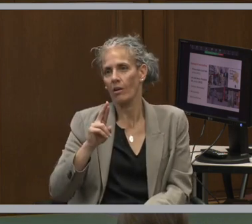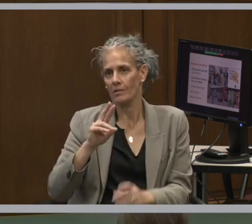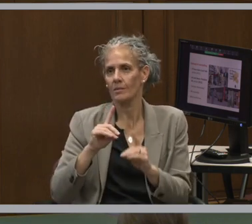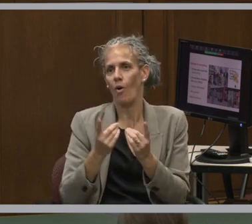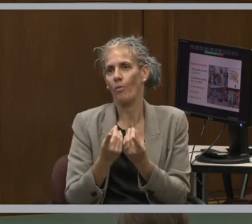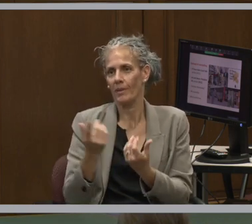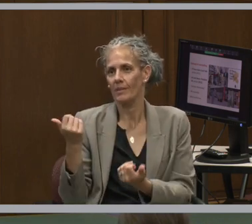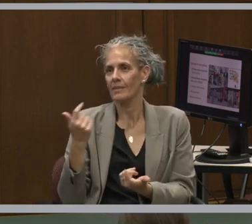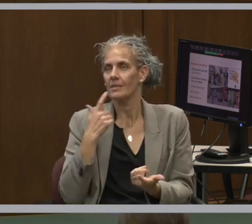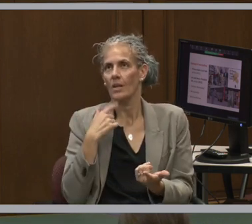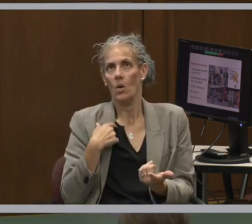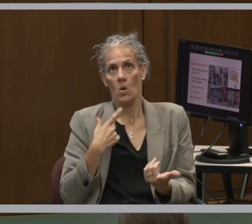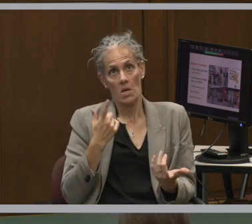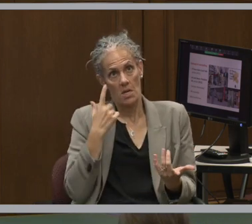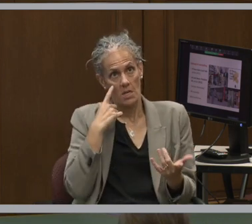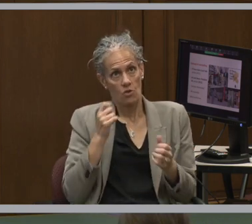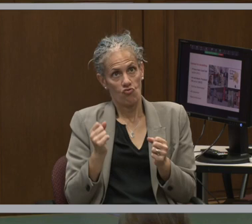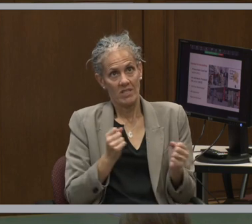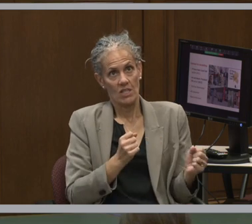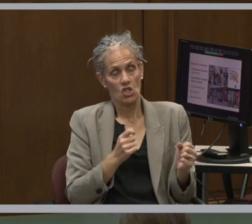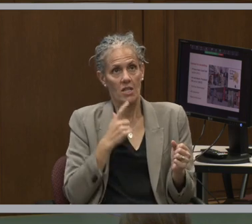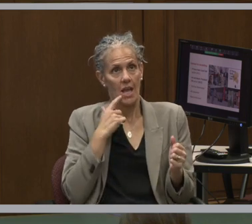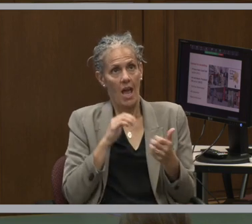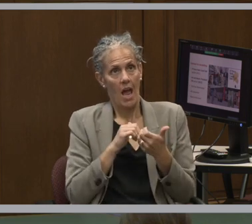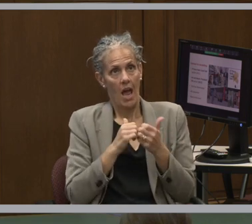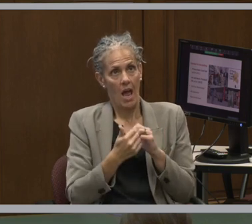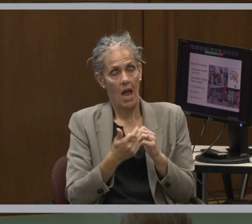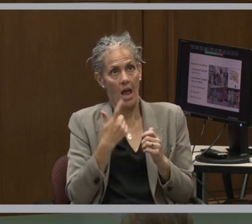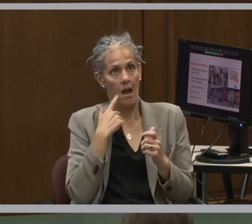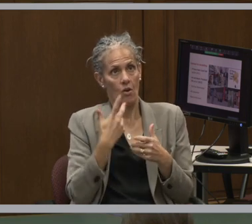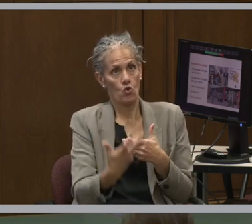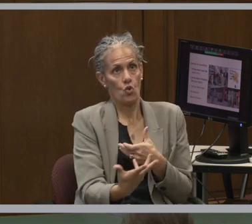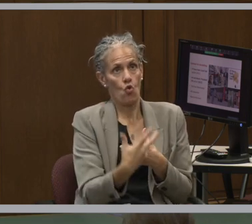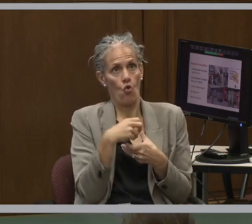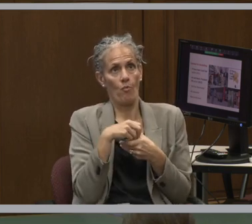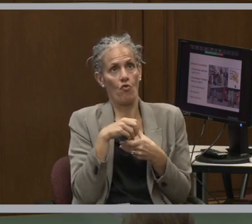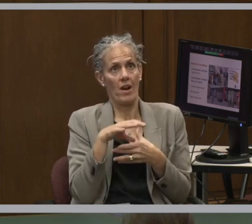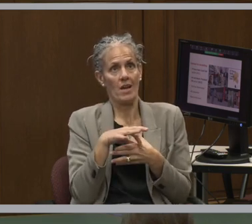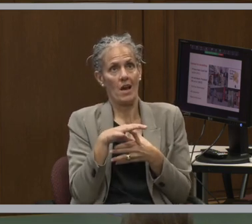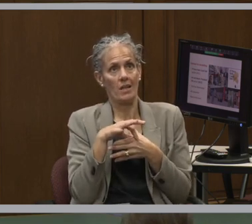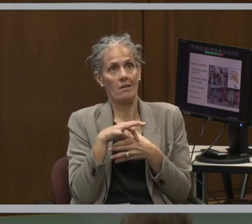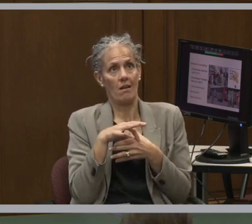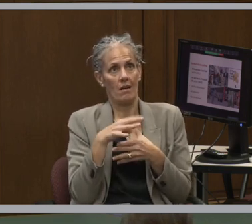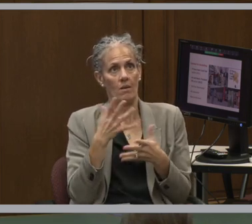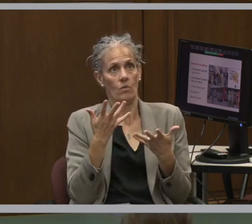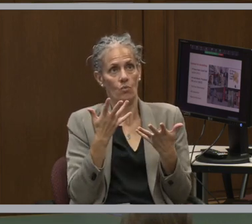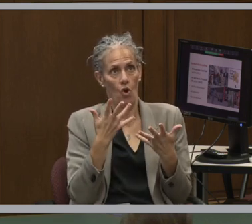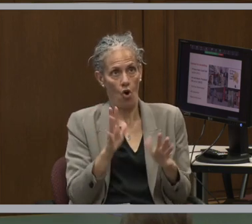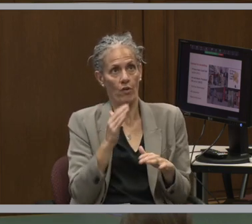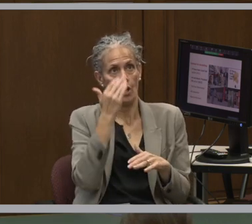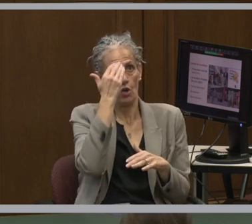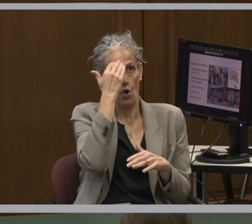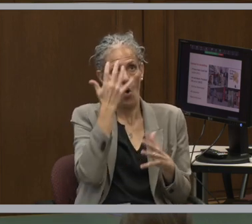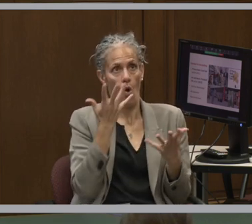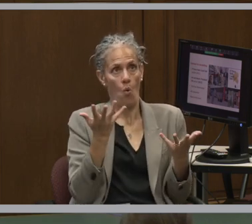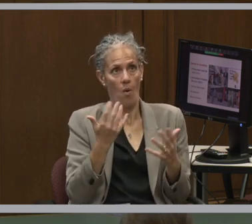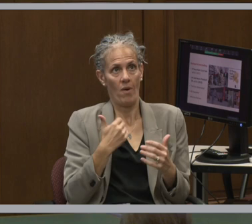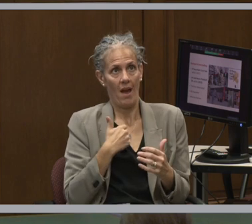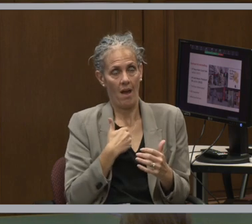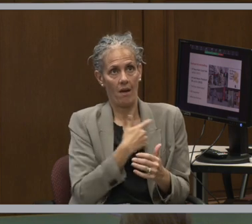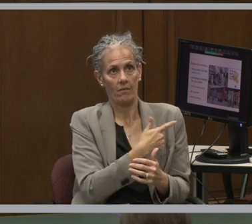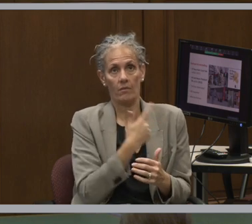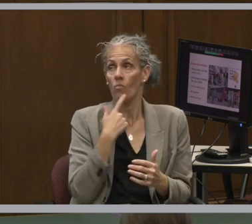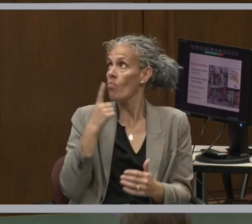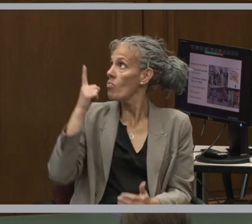you know, strategically of ways to start incorporating content once we had a sense of what we had. So the top set of images